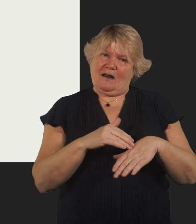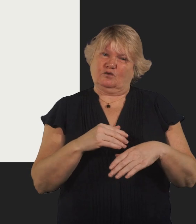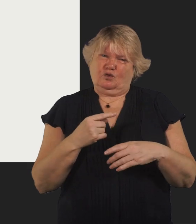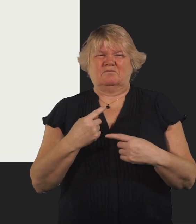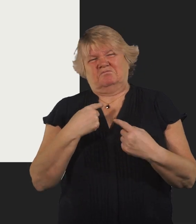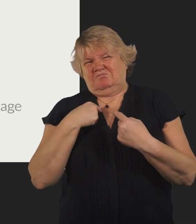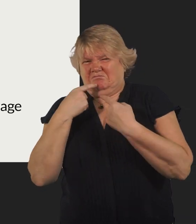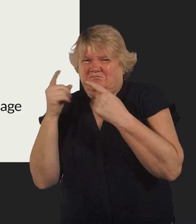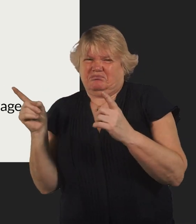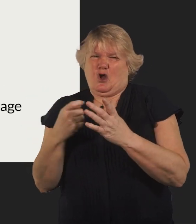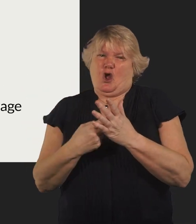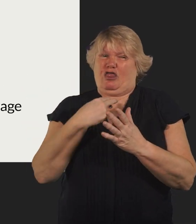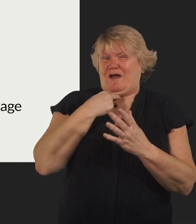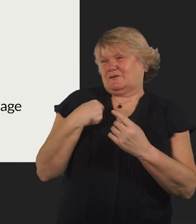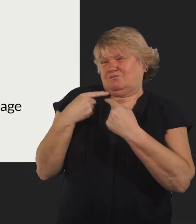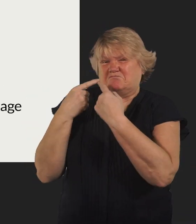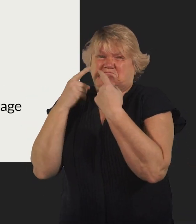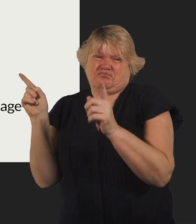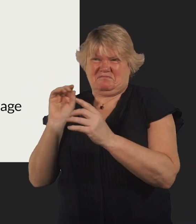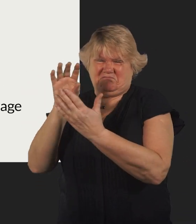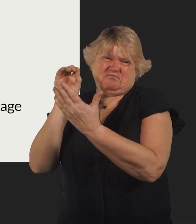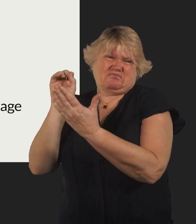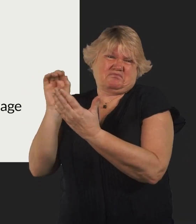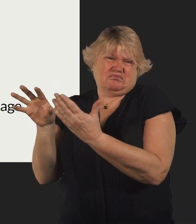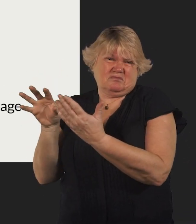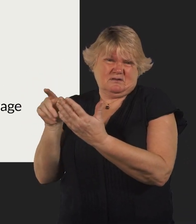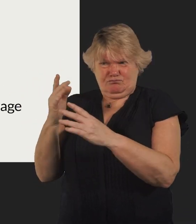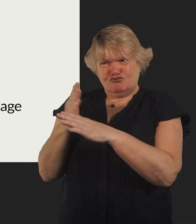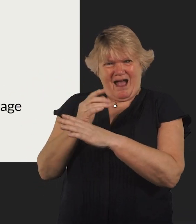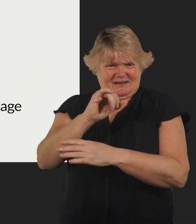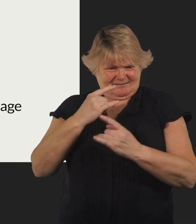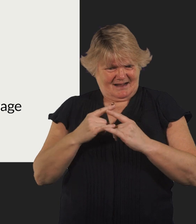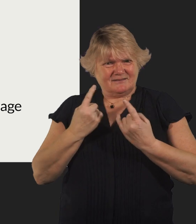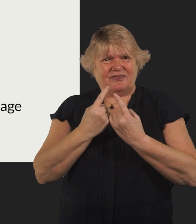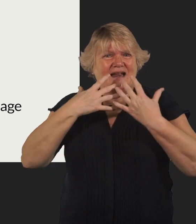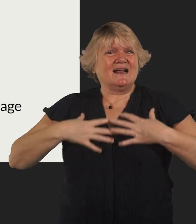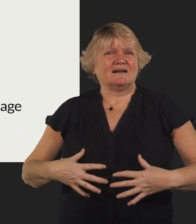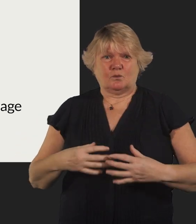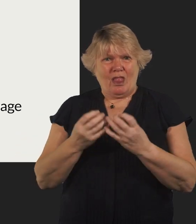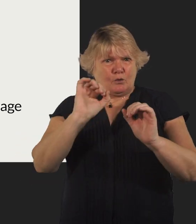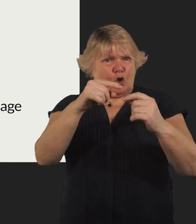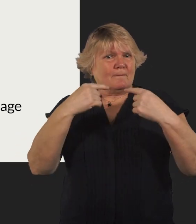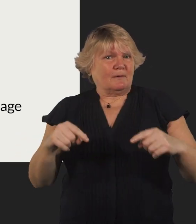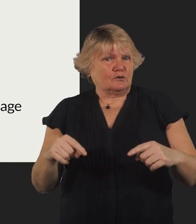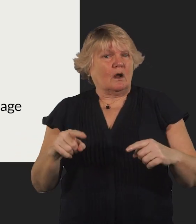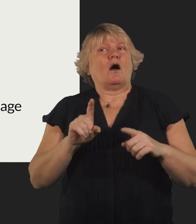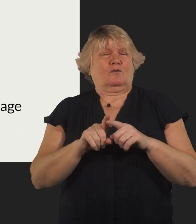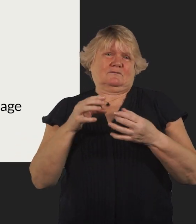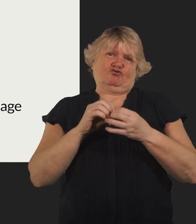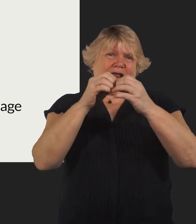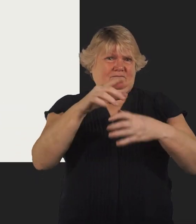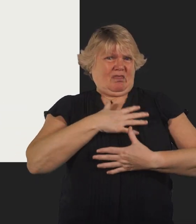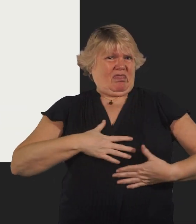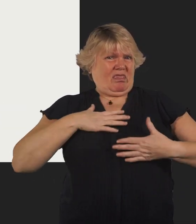an offense to disclose or threaten to disclose a private sexual image without consent with the intention of causing